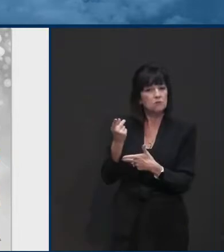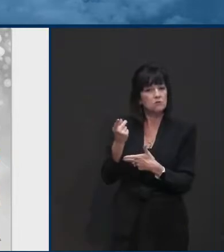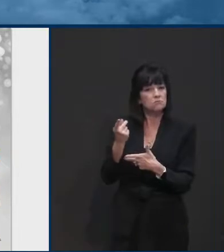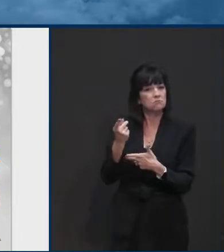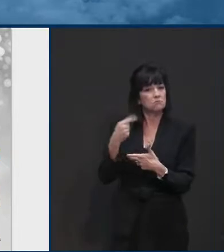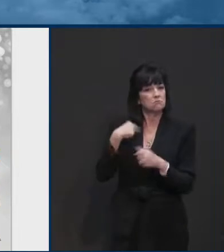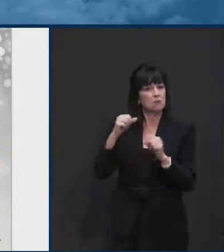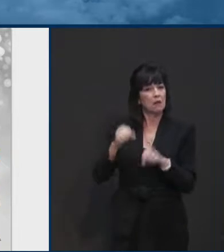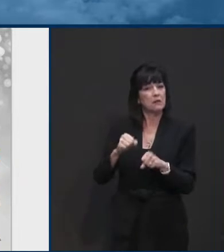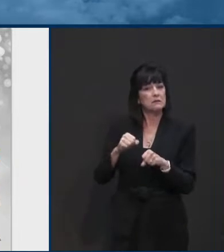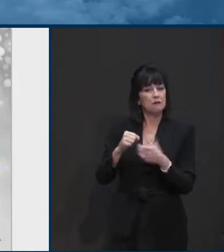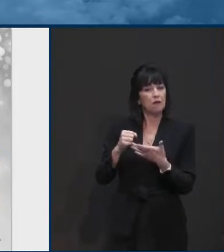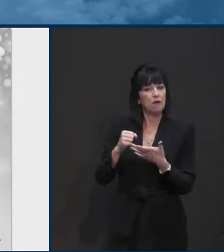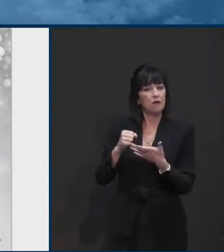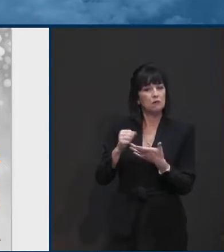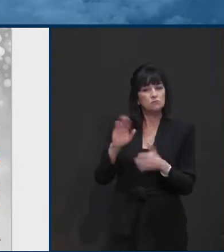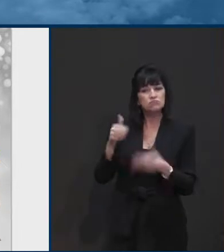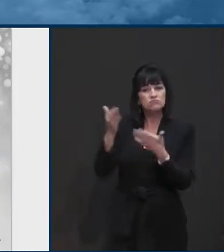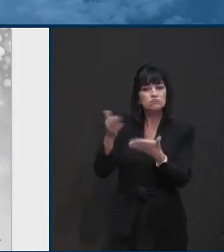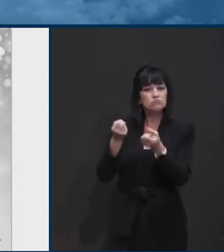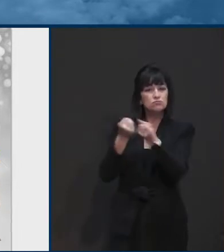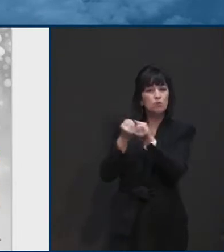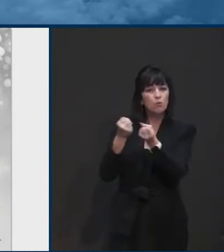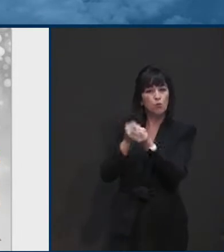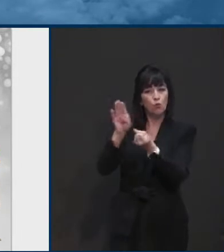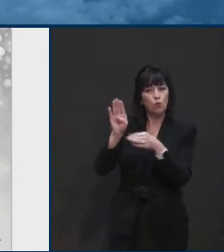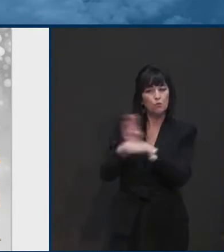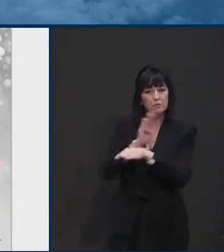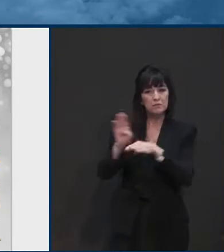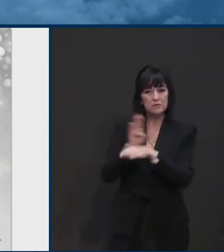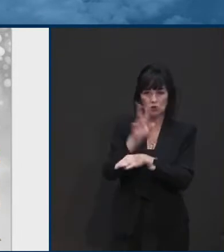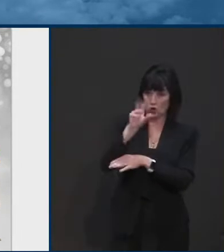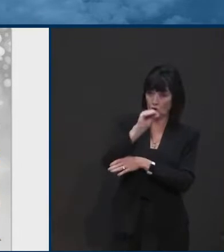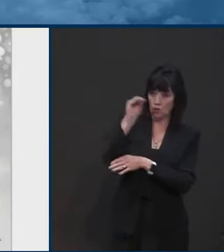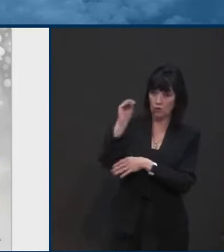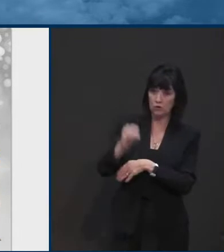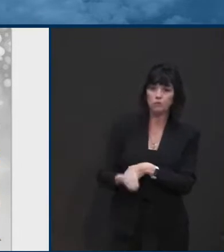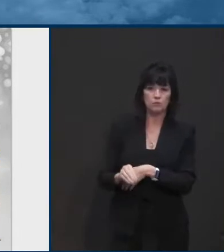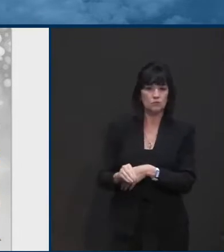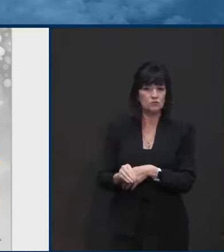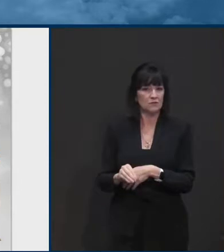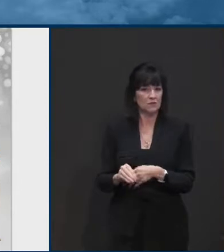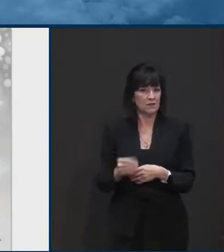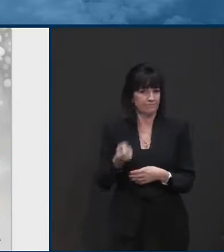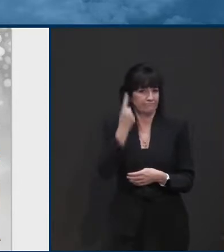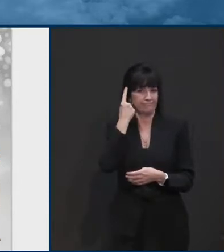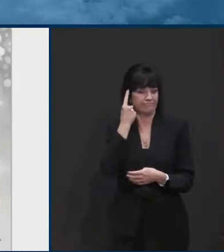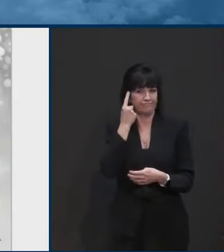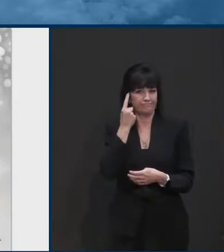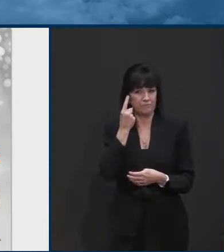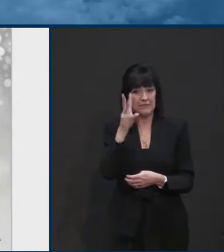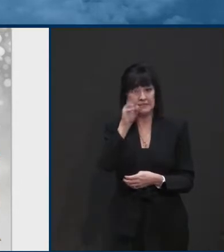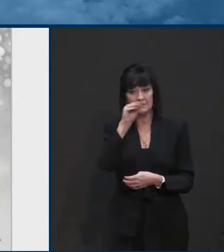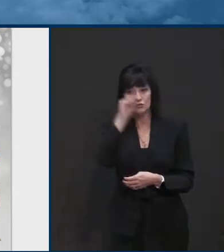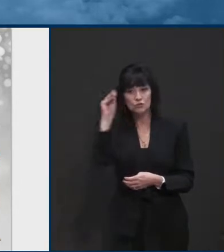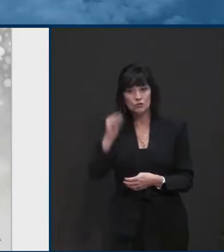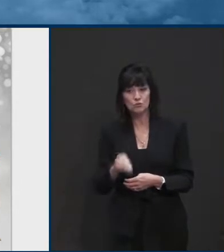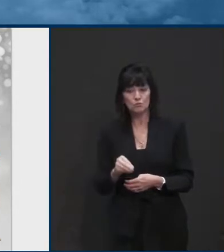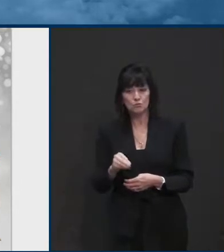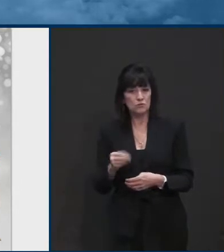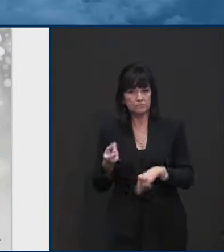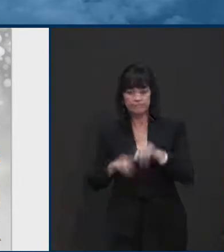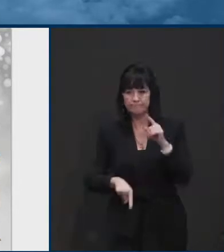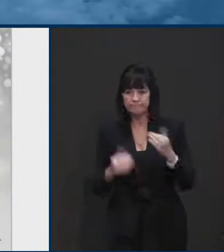can get, uh, these important businesses, uh, through this and so that we can get our children